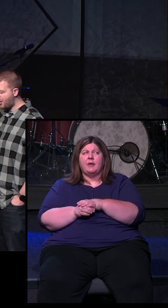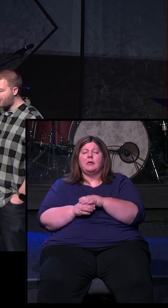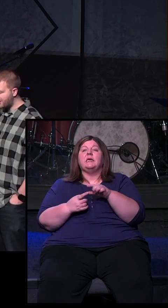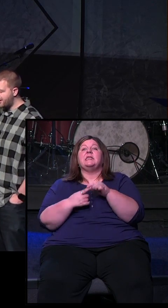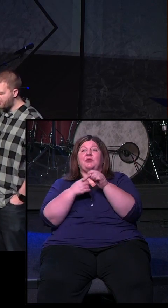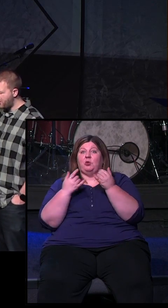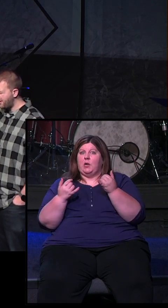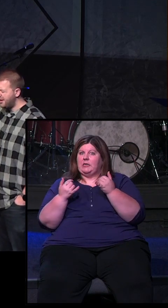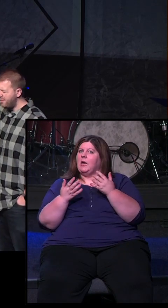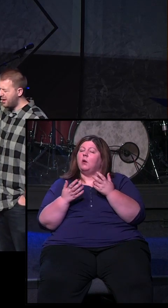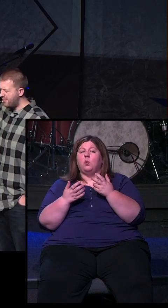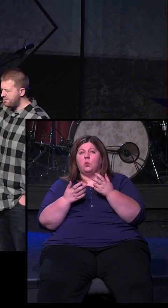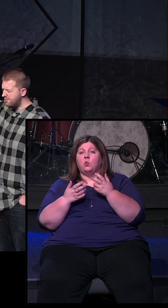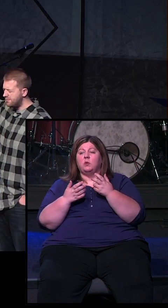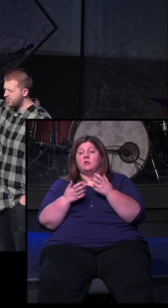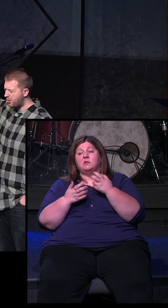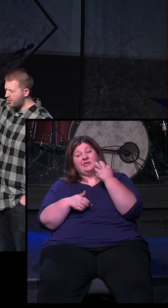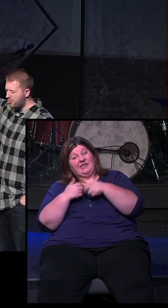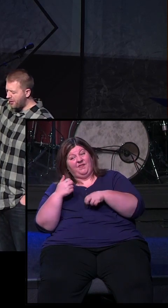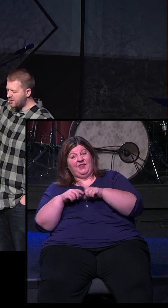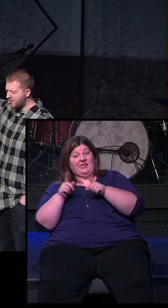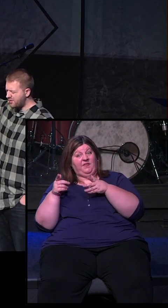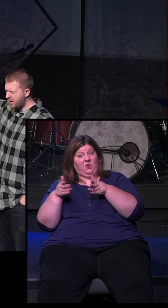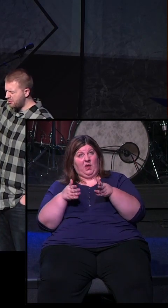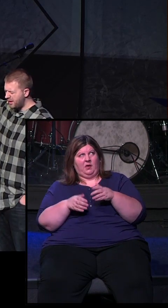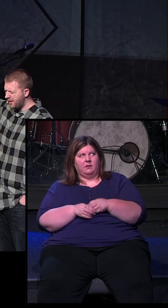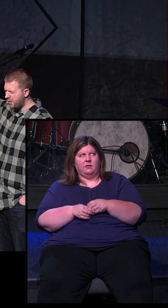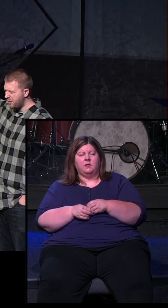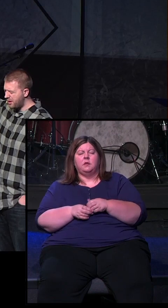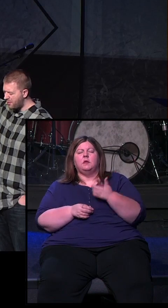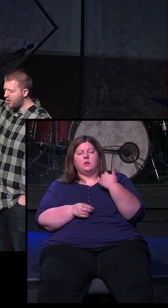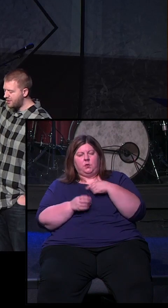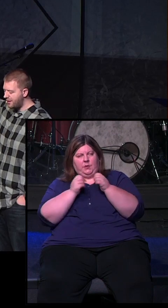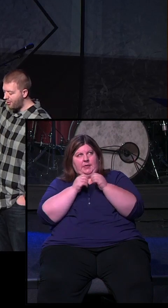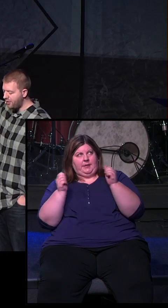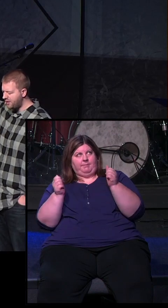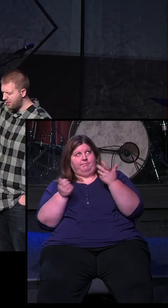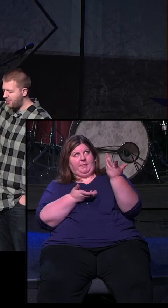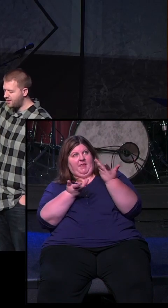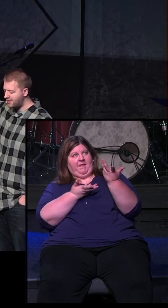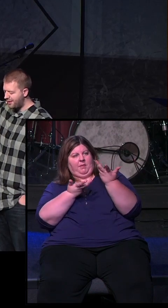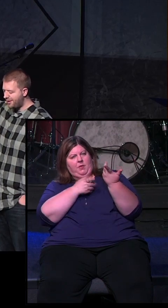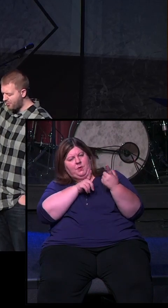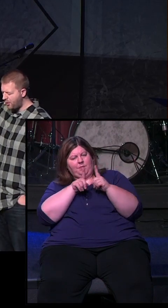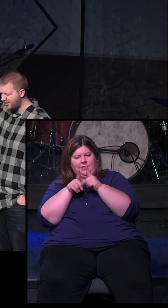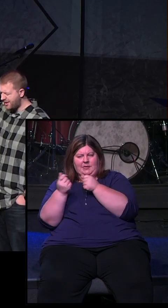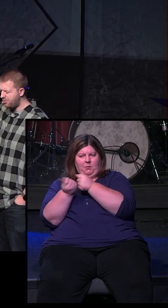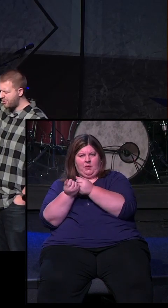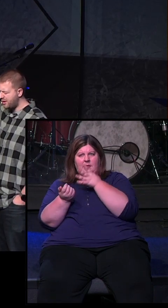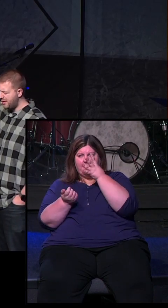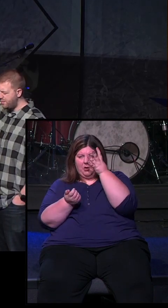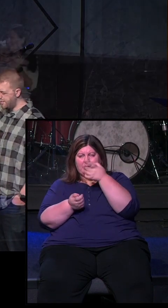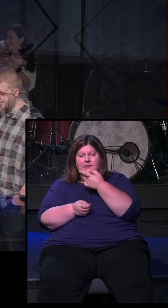now where it's hard in a different way. We pray that we would make ourselves available and that we would come alongside all of these parents as they are the number one